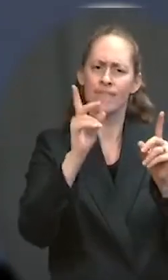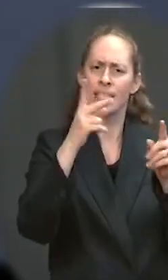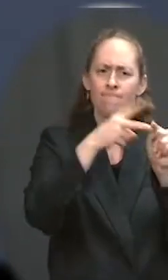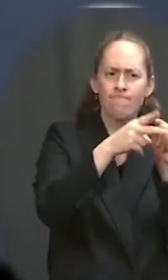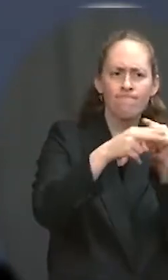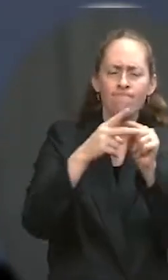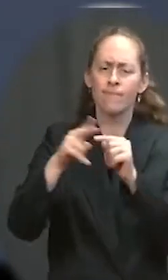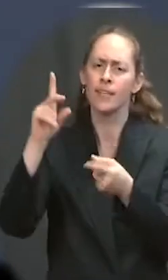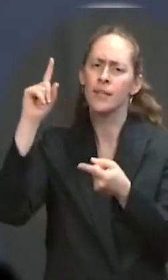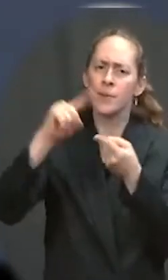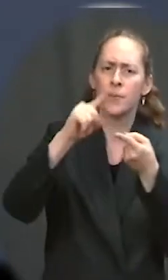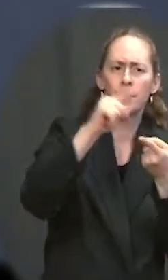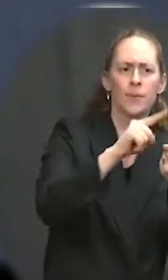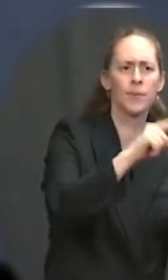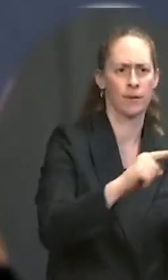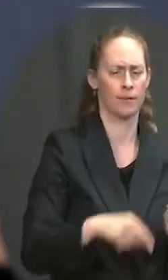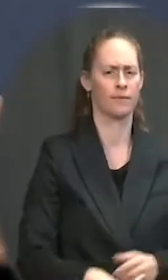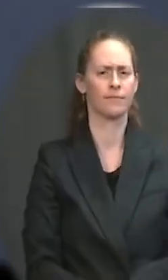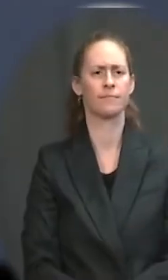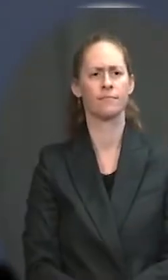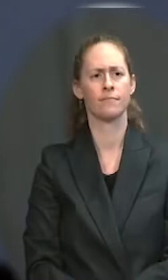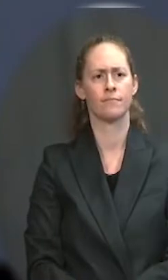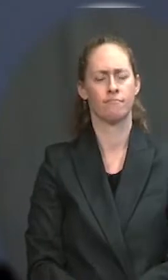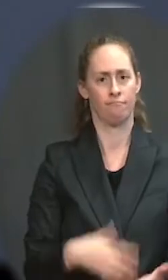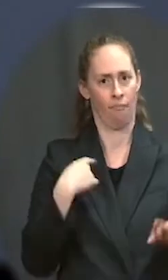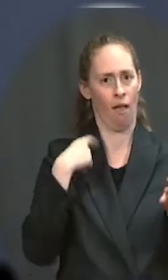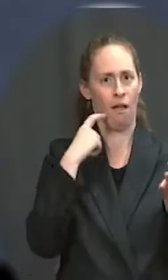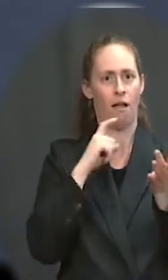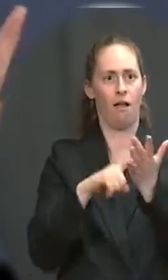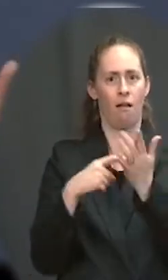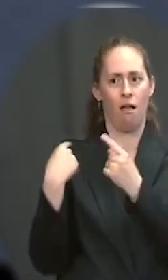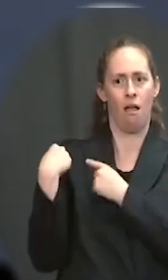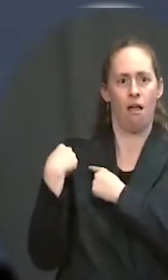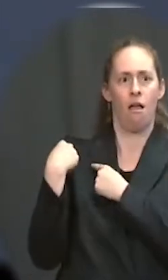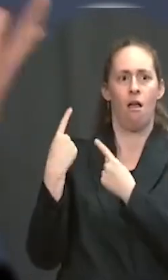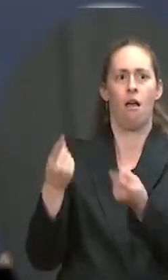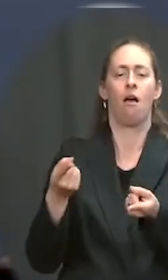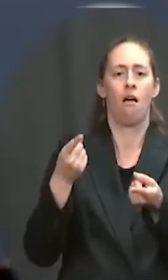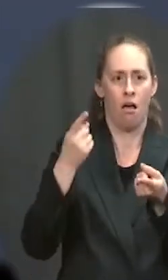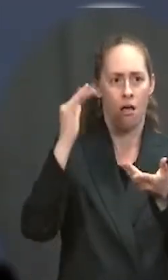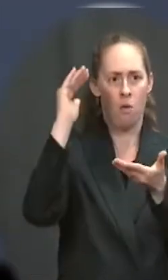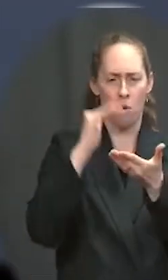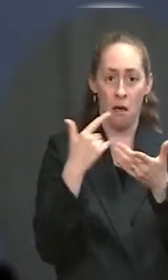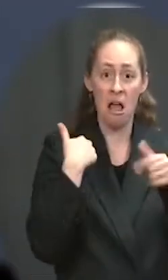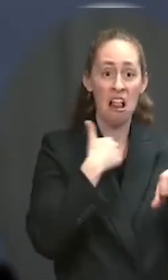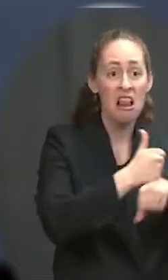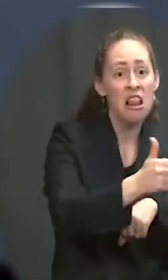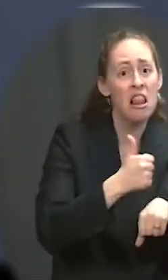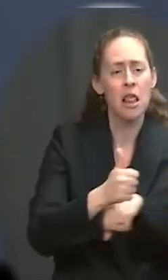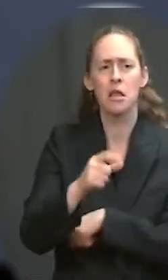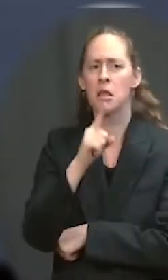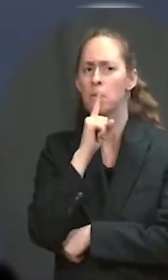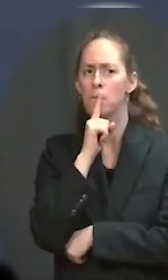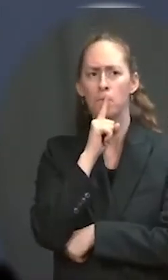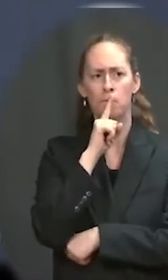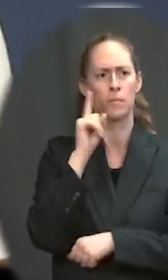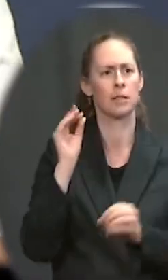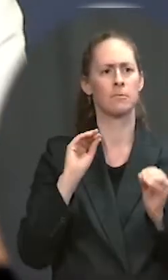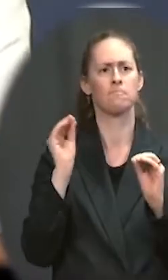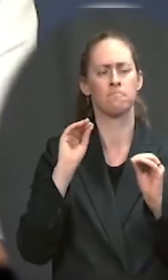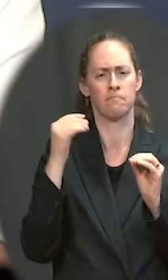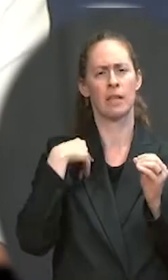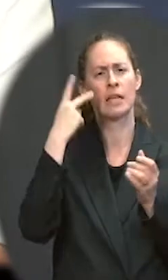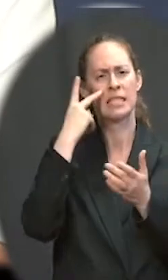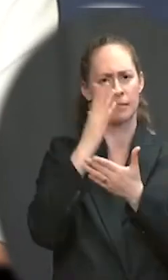over the past several months. Broadly speaking, I'm not placing any blame on any individual or group. We've seen it from a number of sources. He